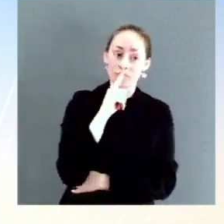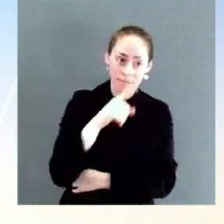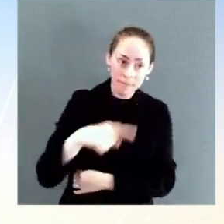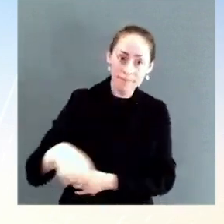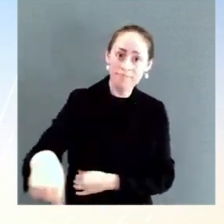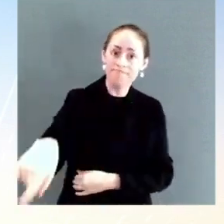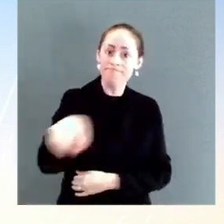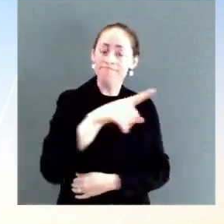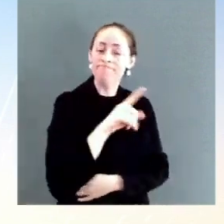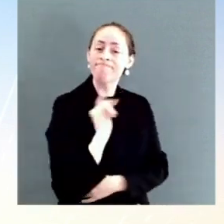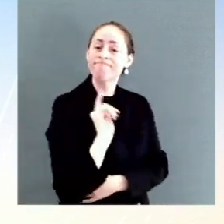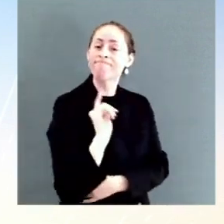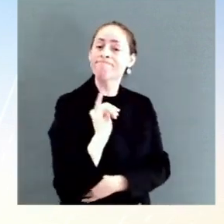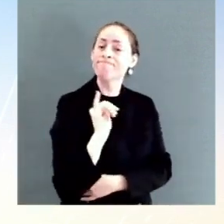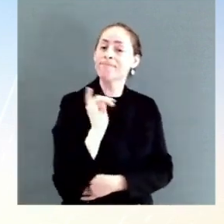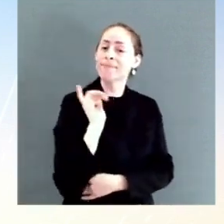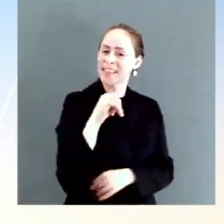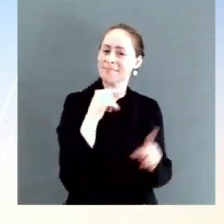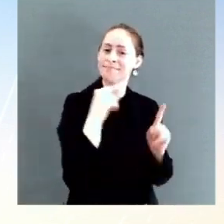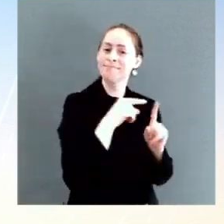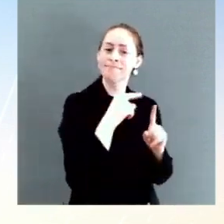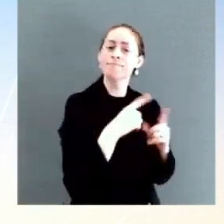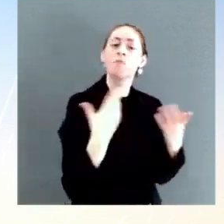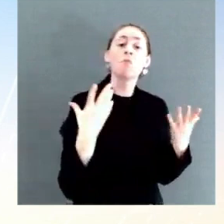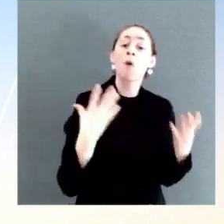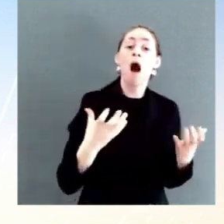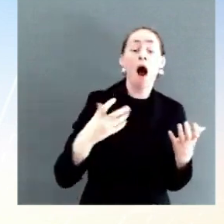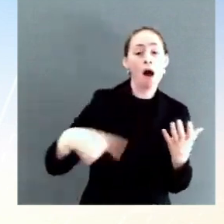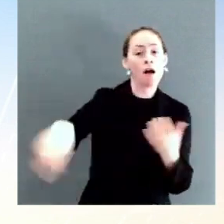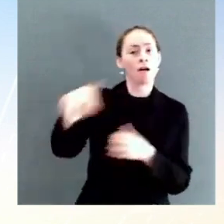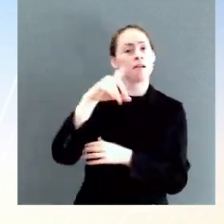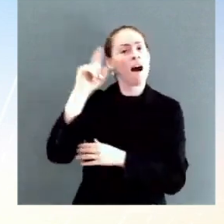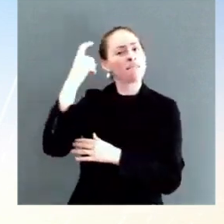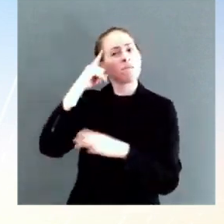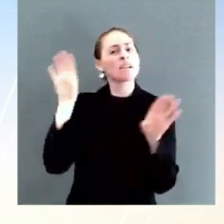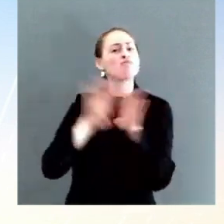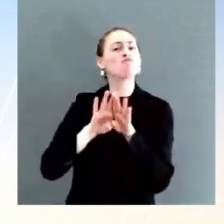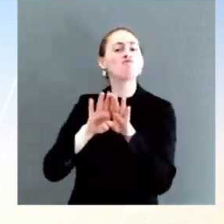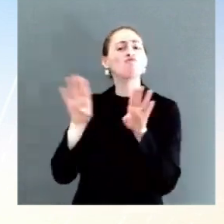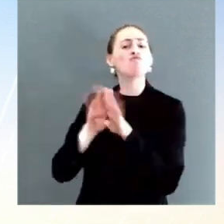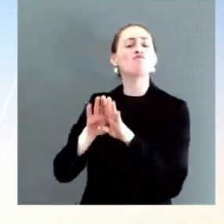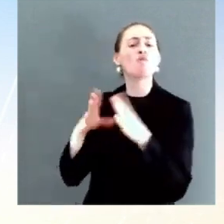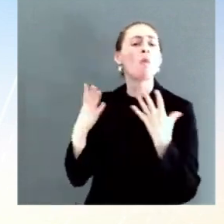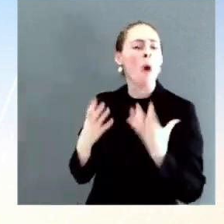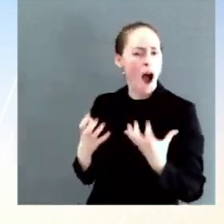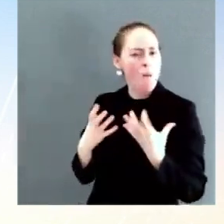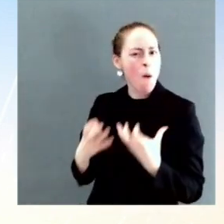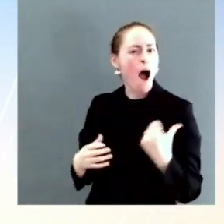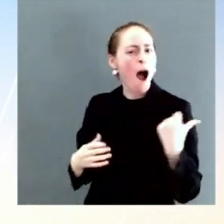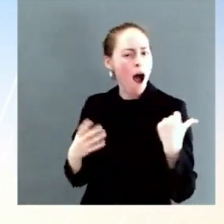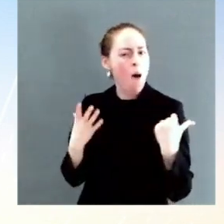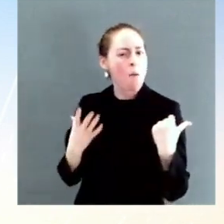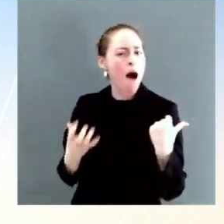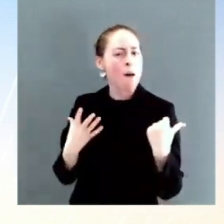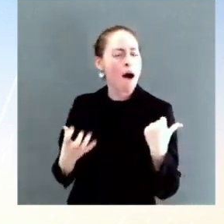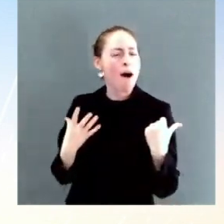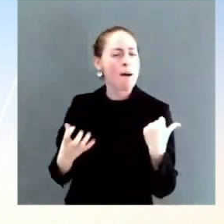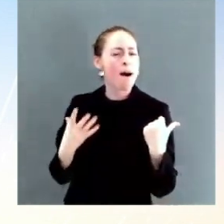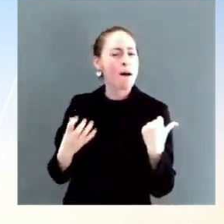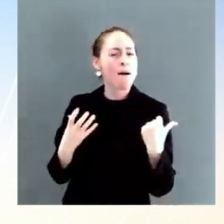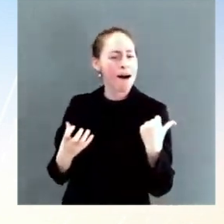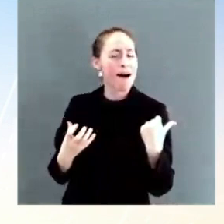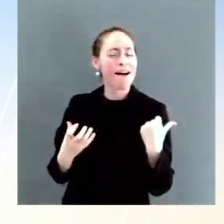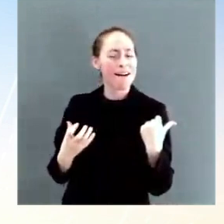20 percent of the public who are refusing to get vaccinated or tested, can be free to infect their coworkers, our children filling